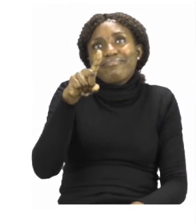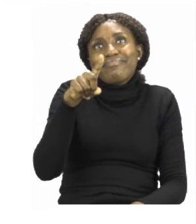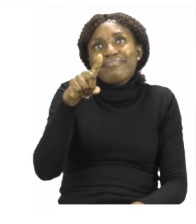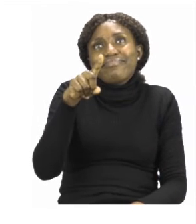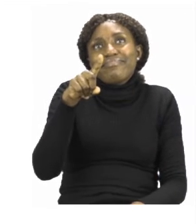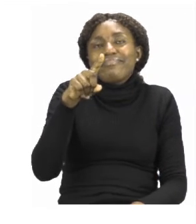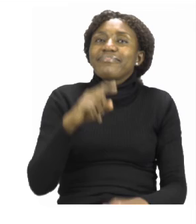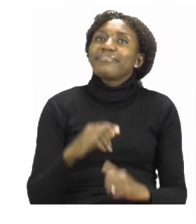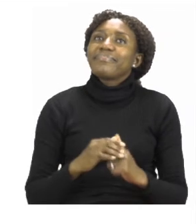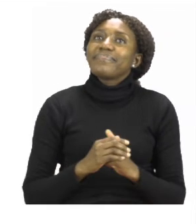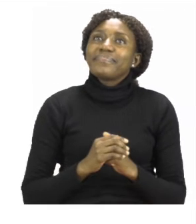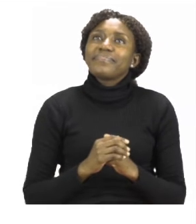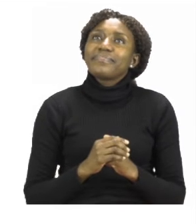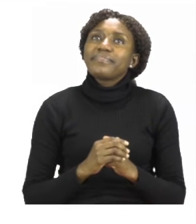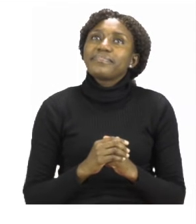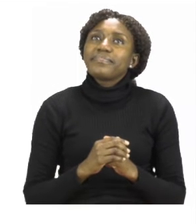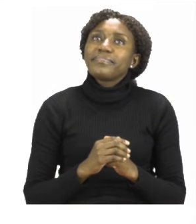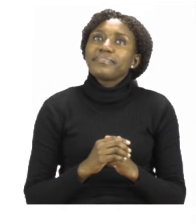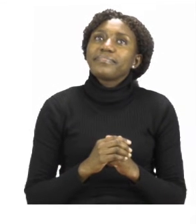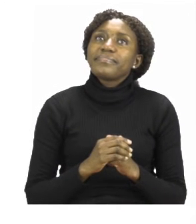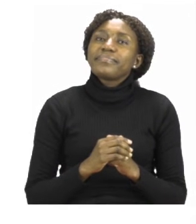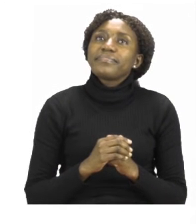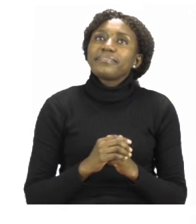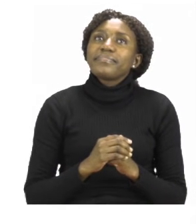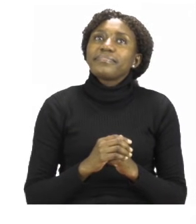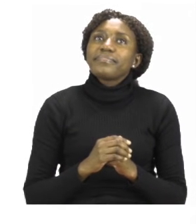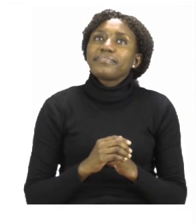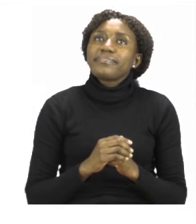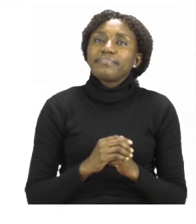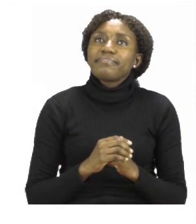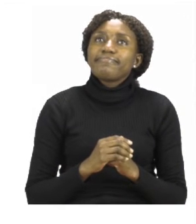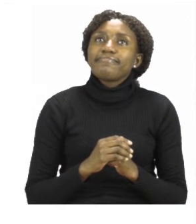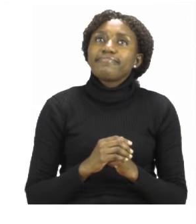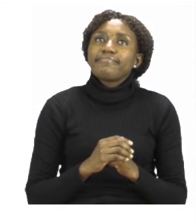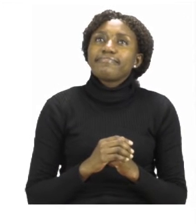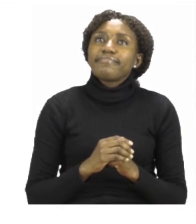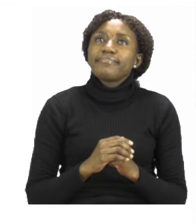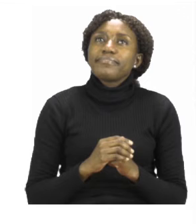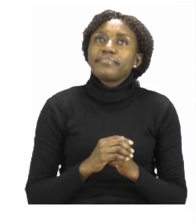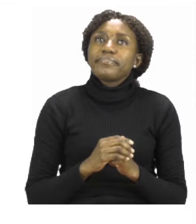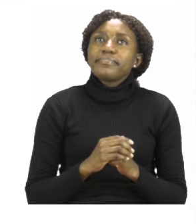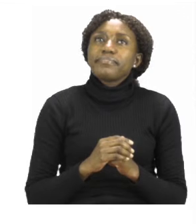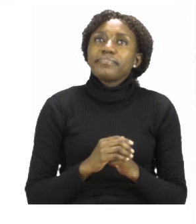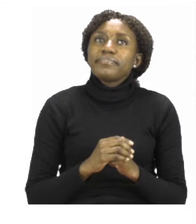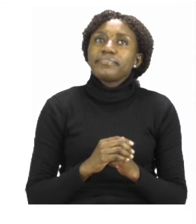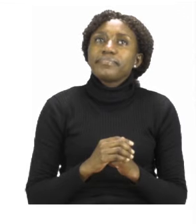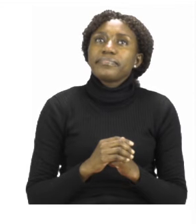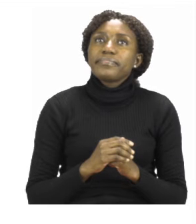correct everyone. Your train will be used on the railway